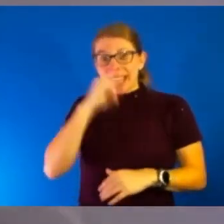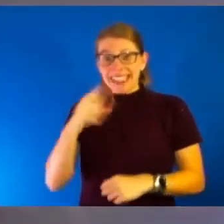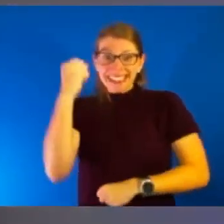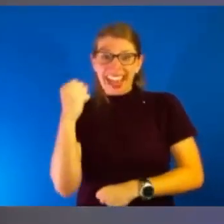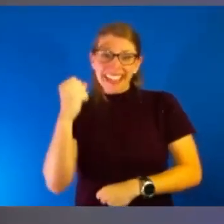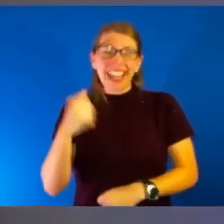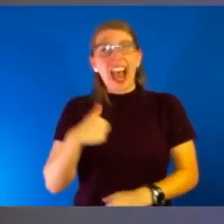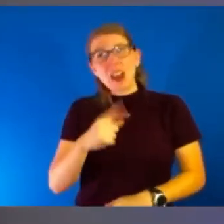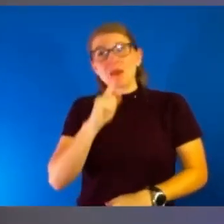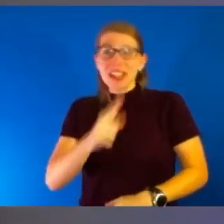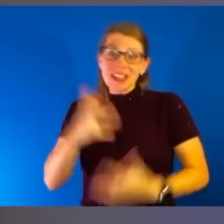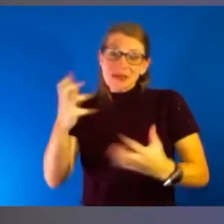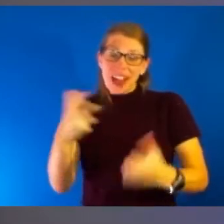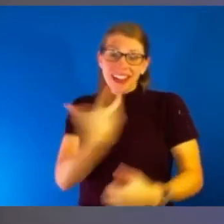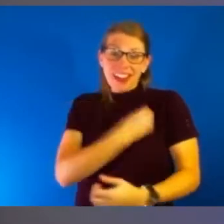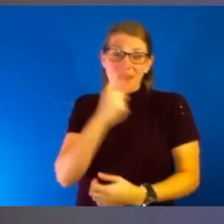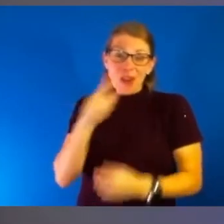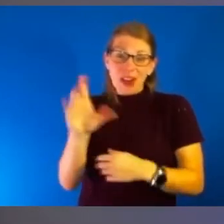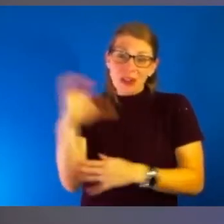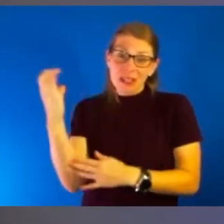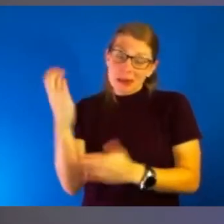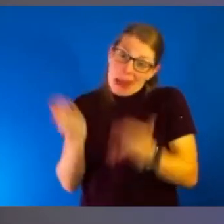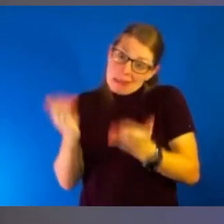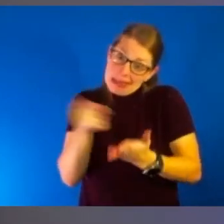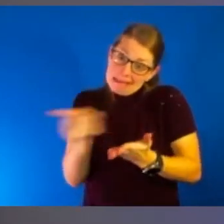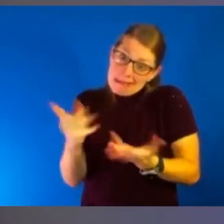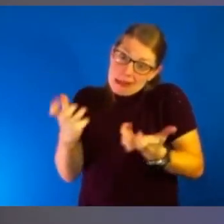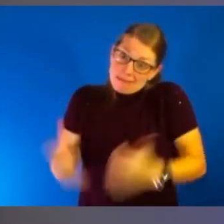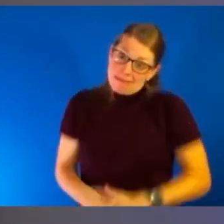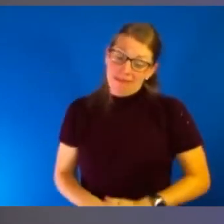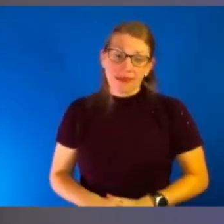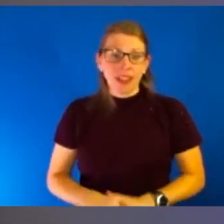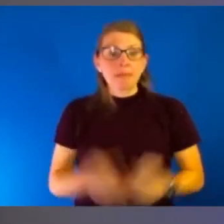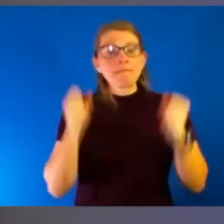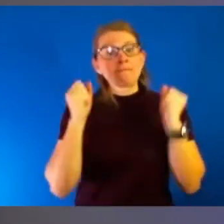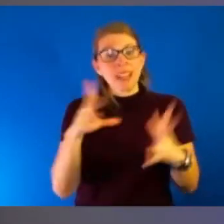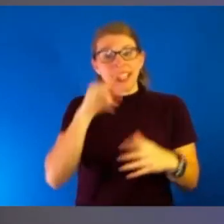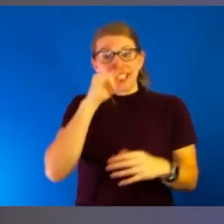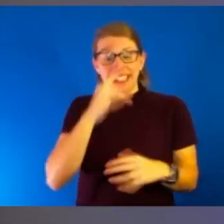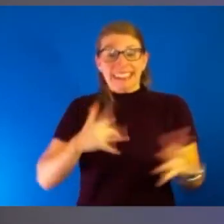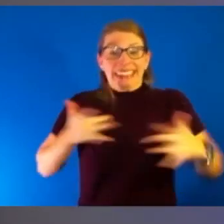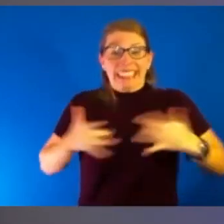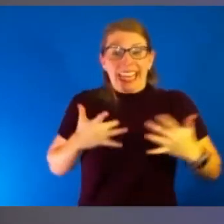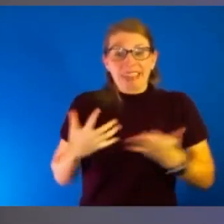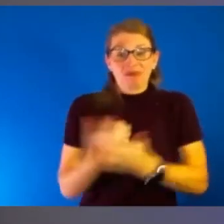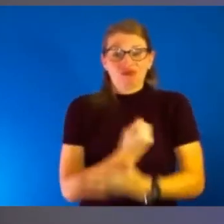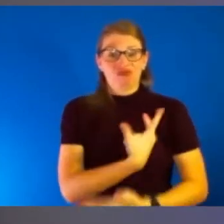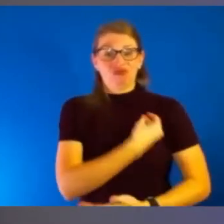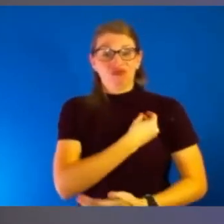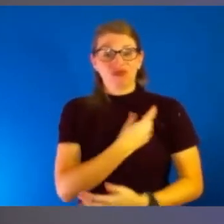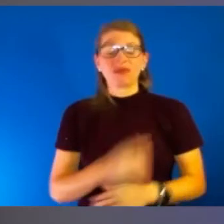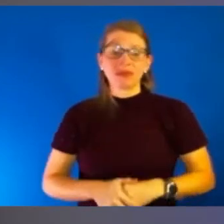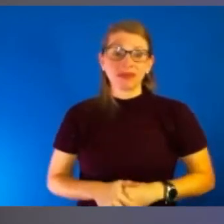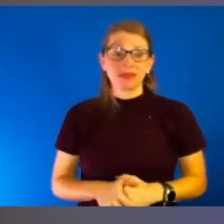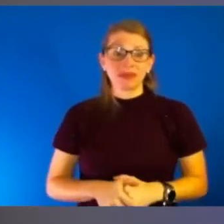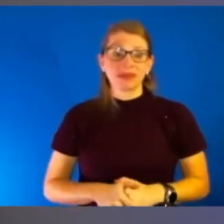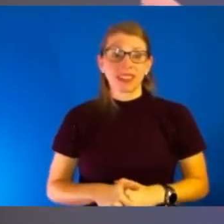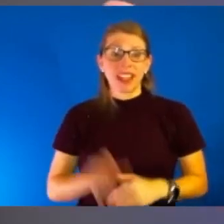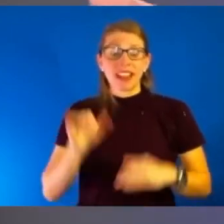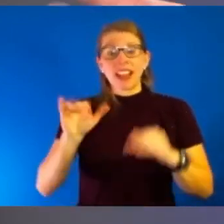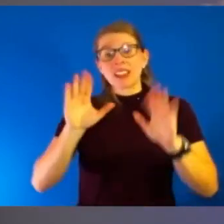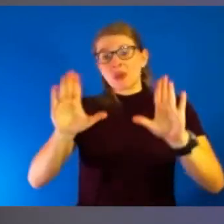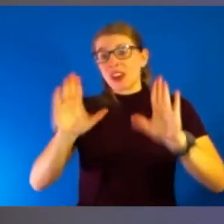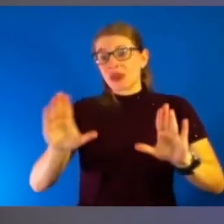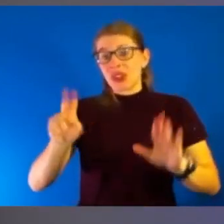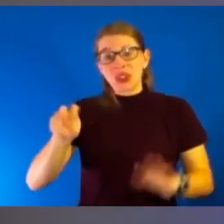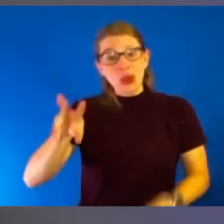for Christmas, but maybe they would. We know that there are a lot of kids who are really excited to get a vaccine. So it's wonderful news. And it's something